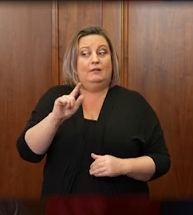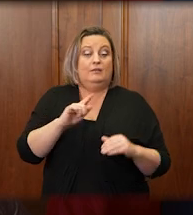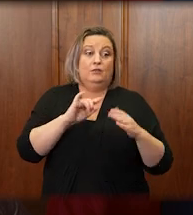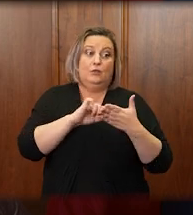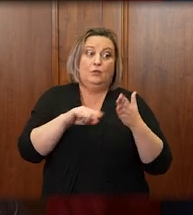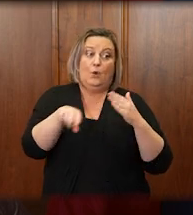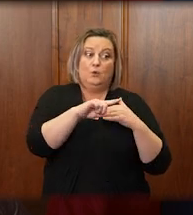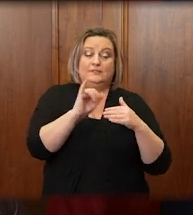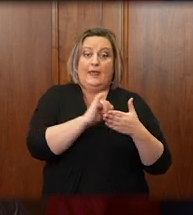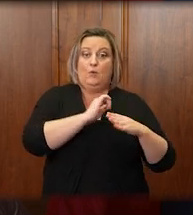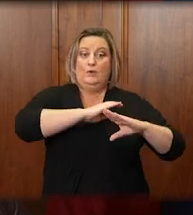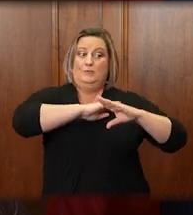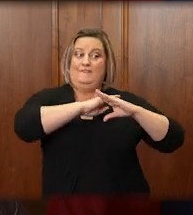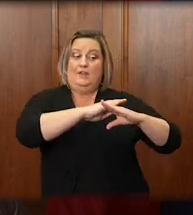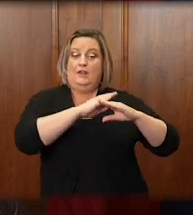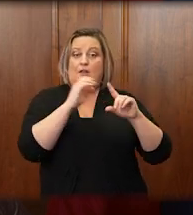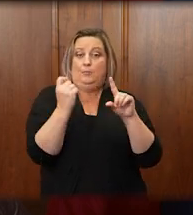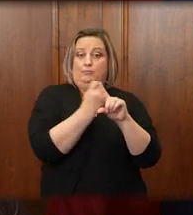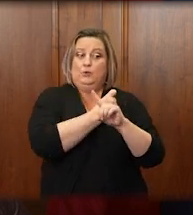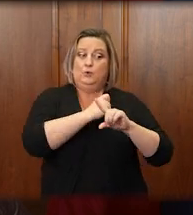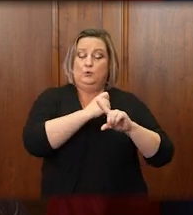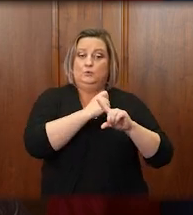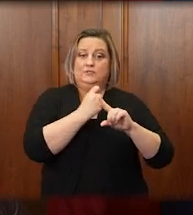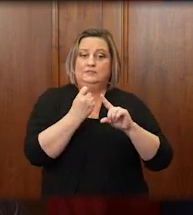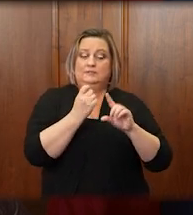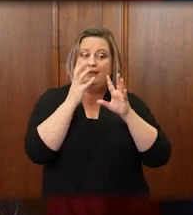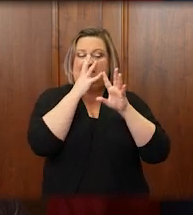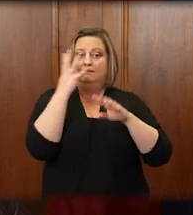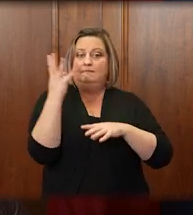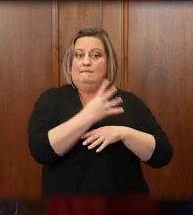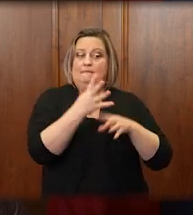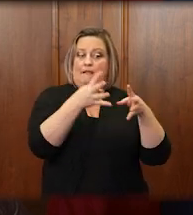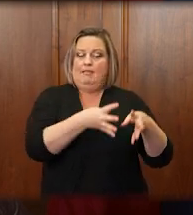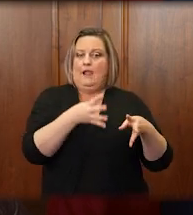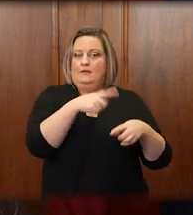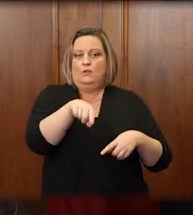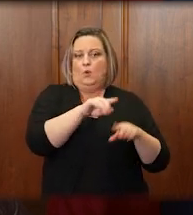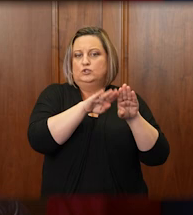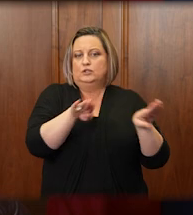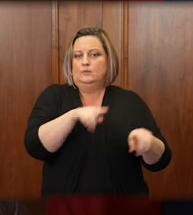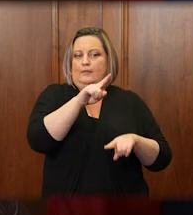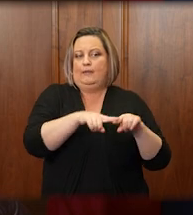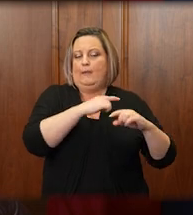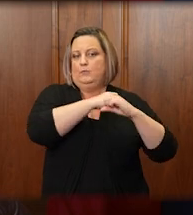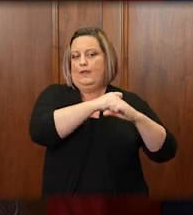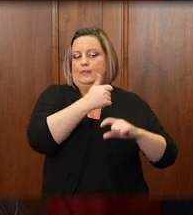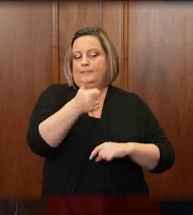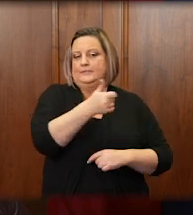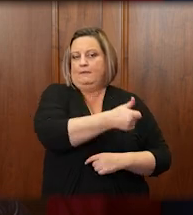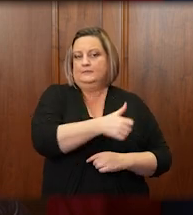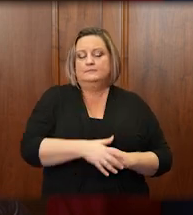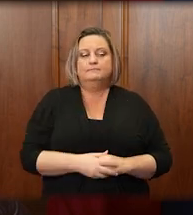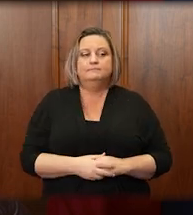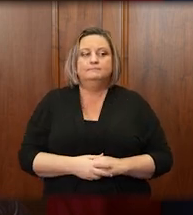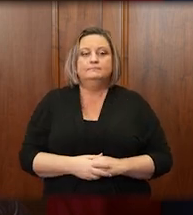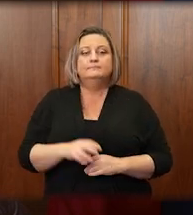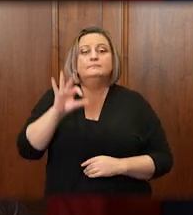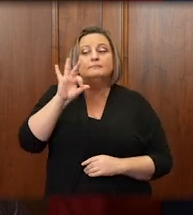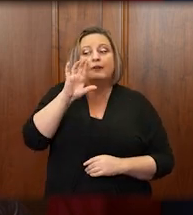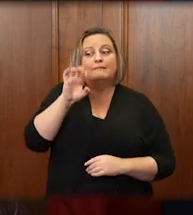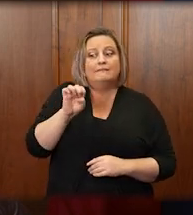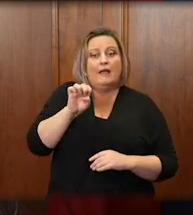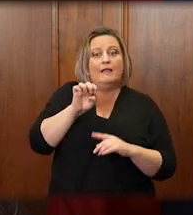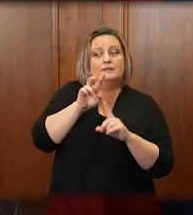to children who cannot protect themselves. These filing decisions are also made by entities or